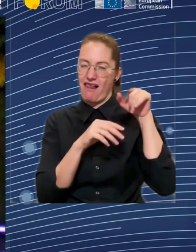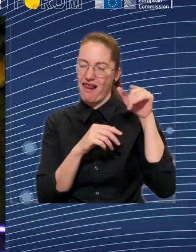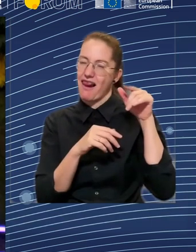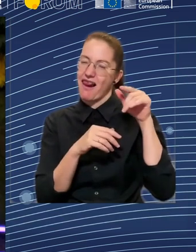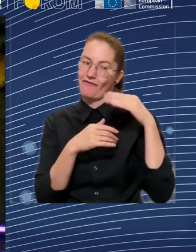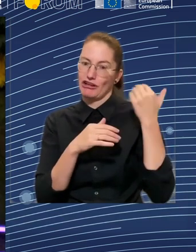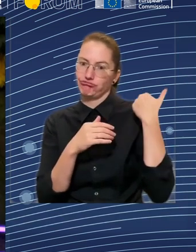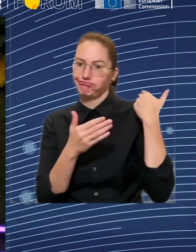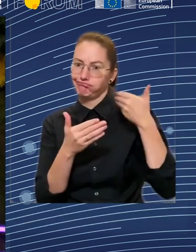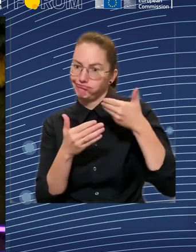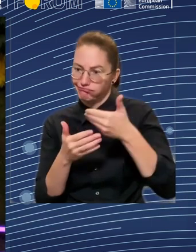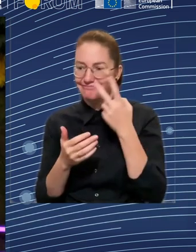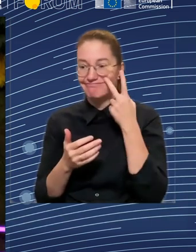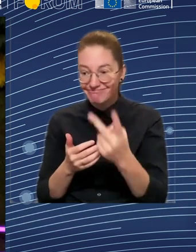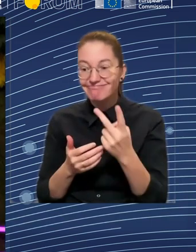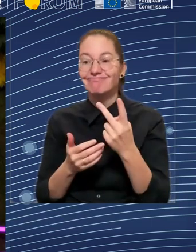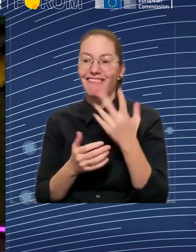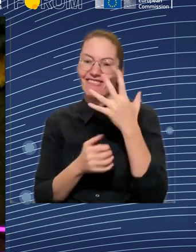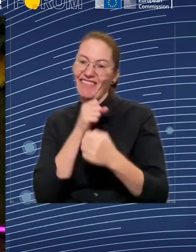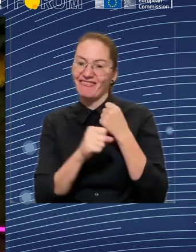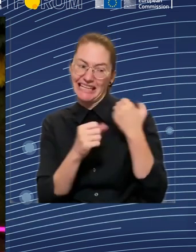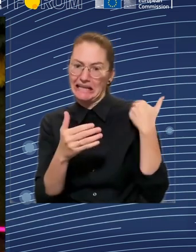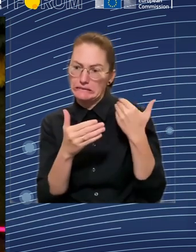protection system, there are also major differences.